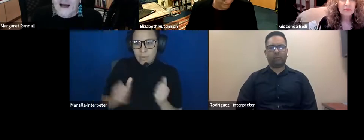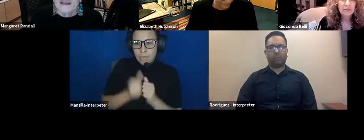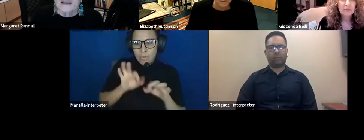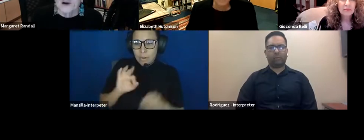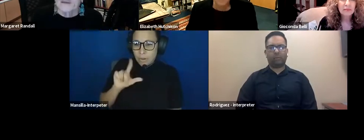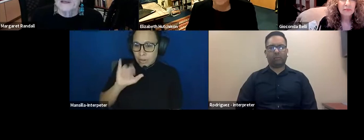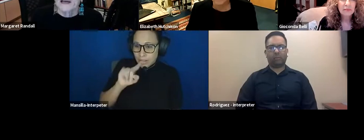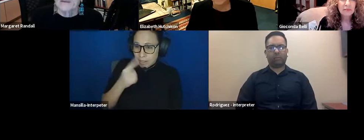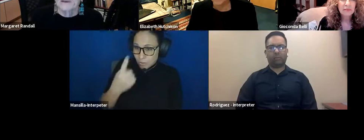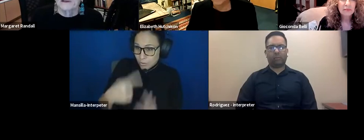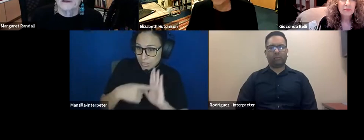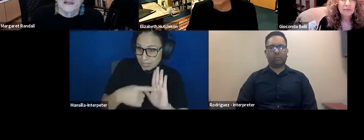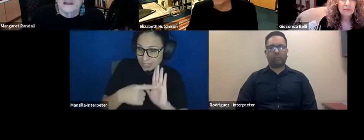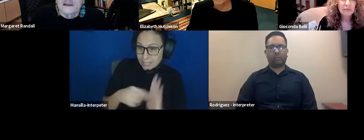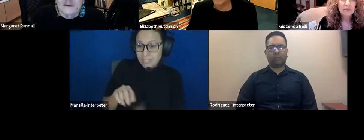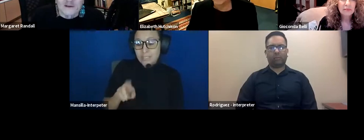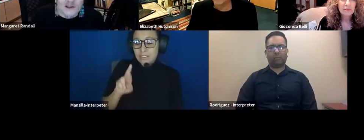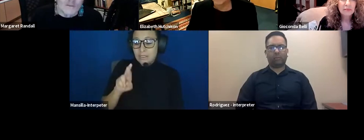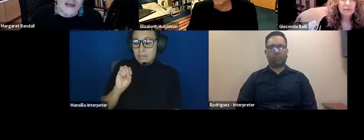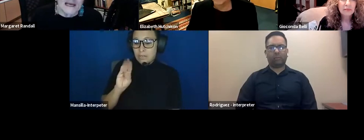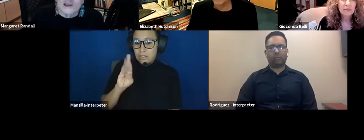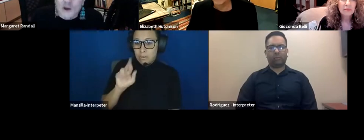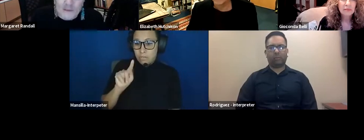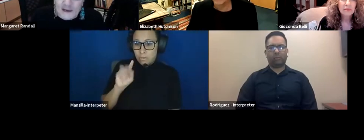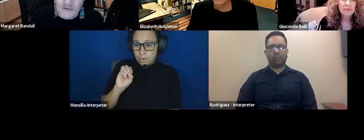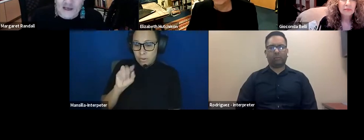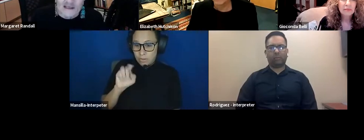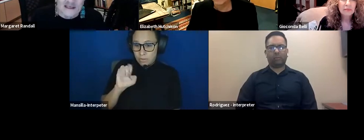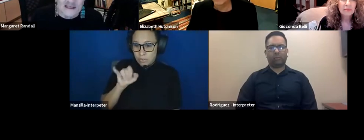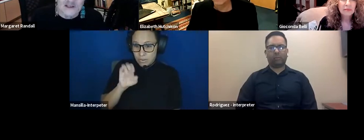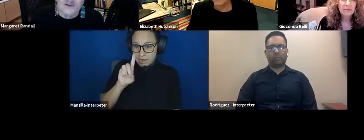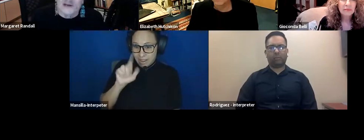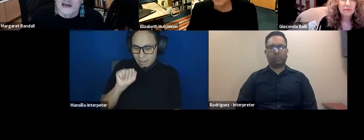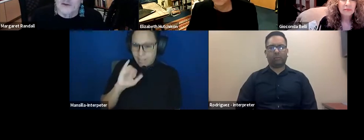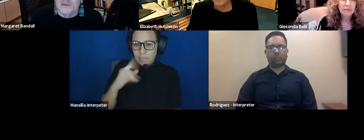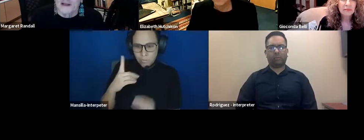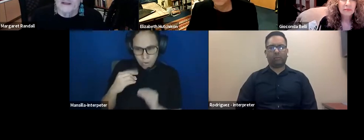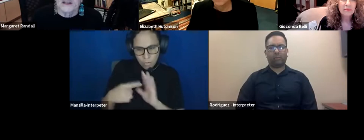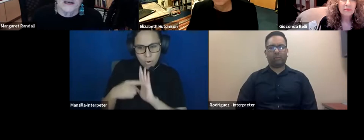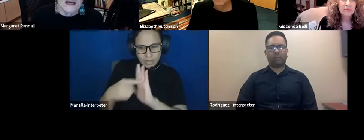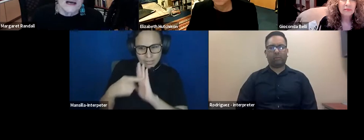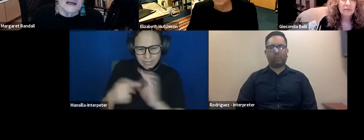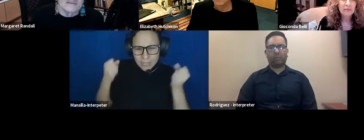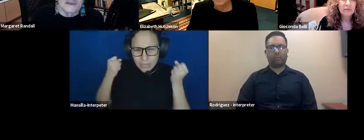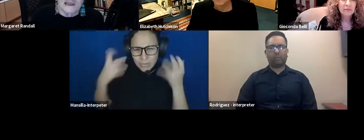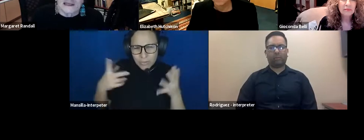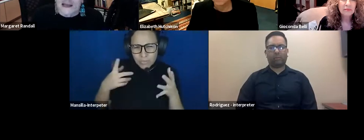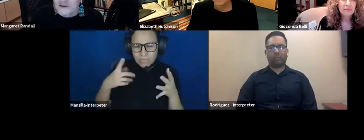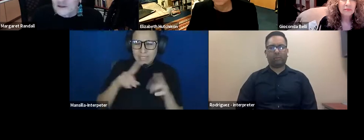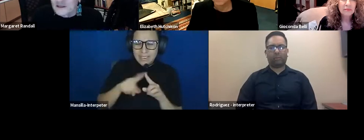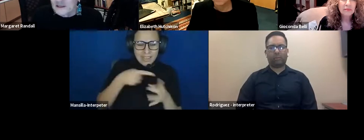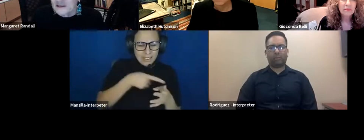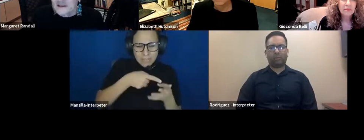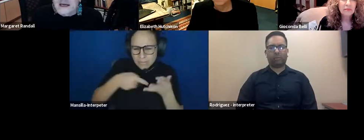Tejada is a prime example. I mean, there are so many and so many fields in history and anthropology, in